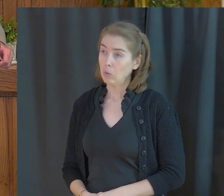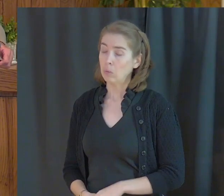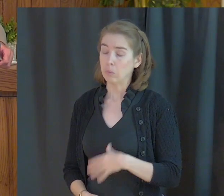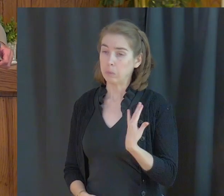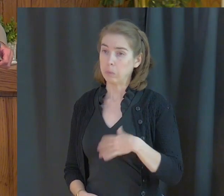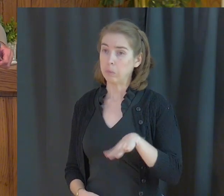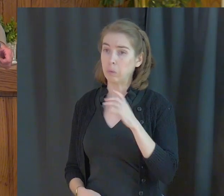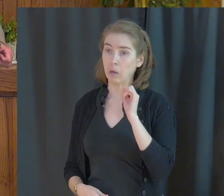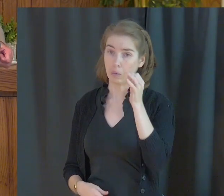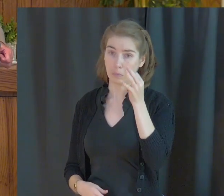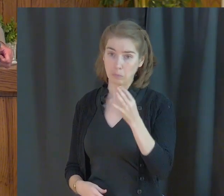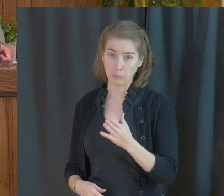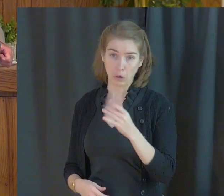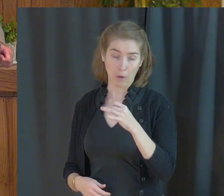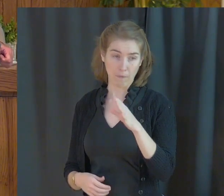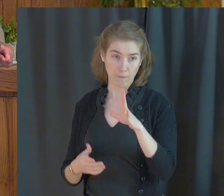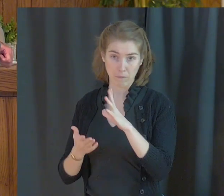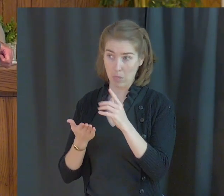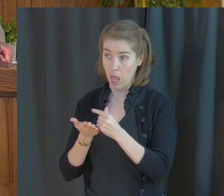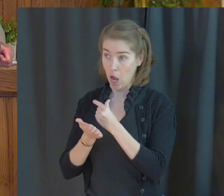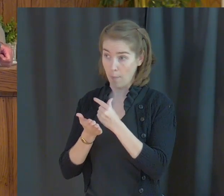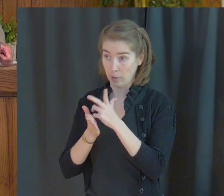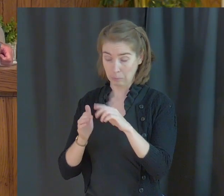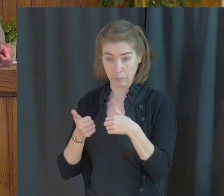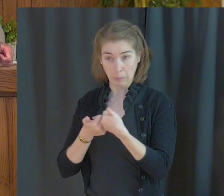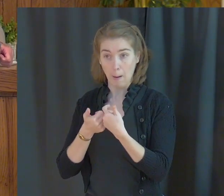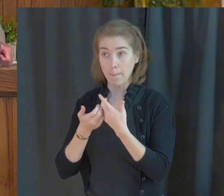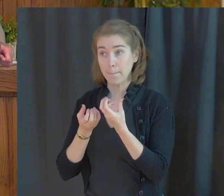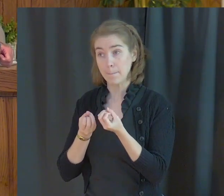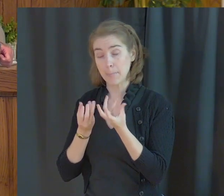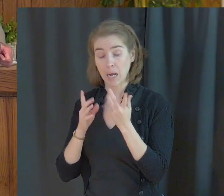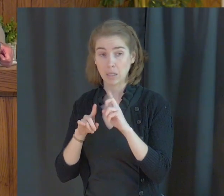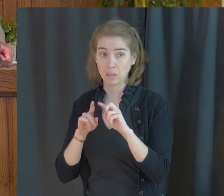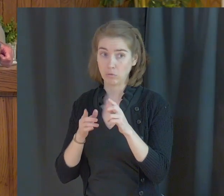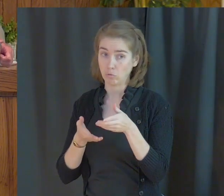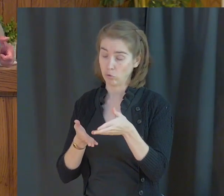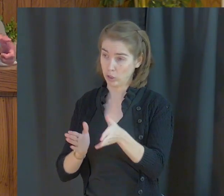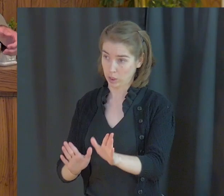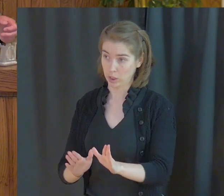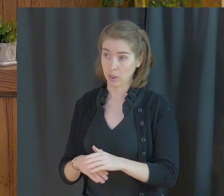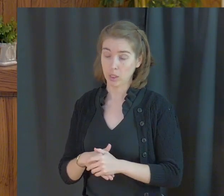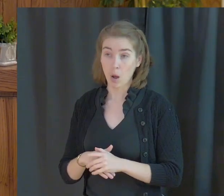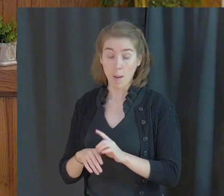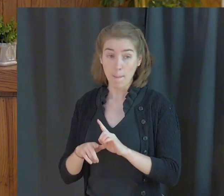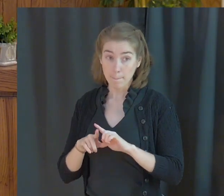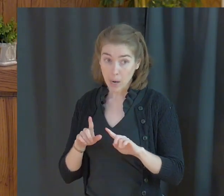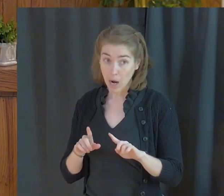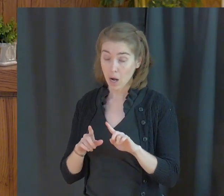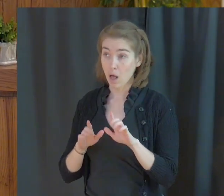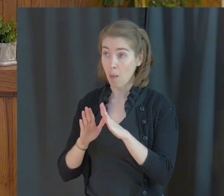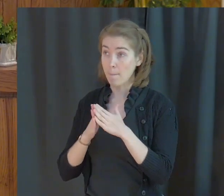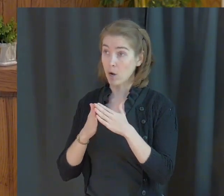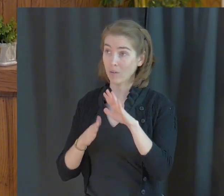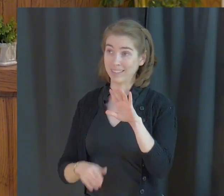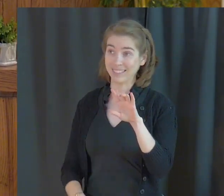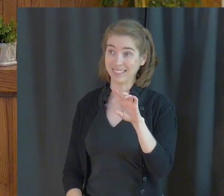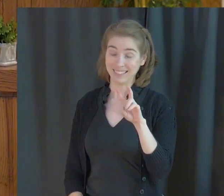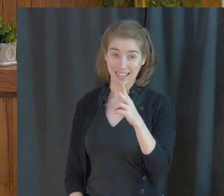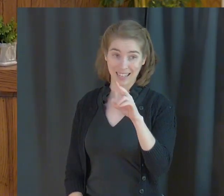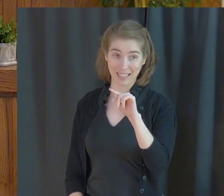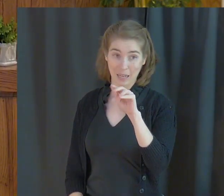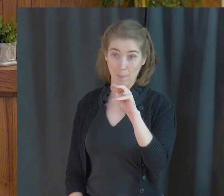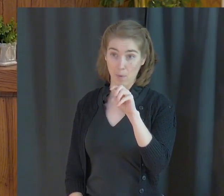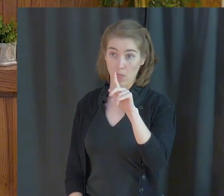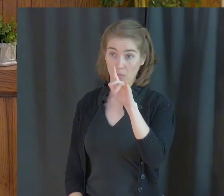preacher of the gospel, he was challenged in many ways. But yet, in the book of 2 Timothy, he